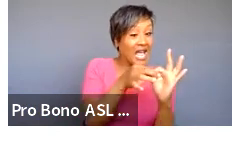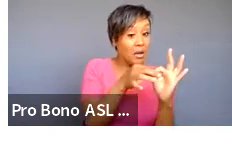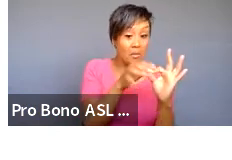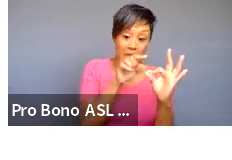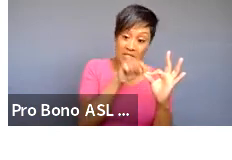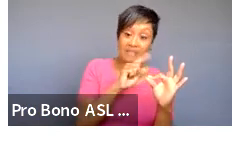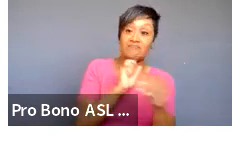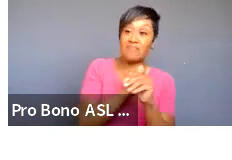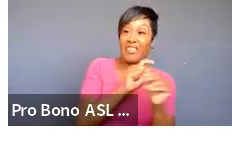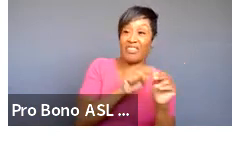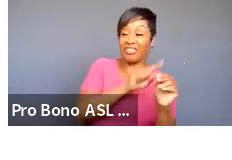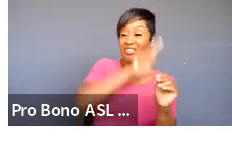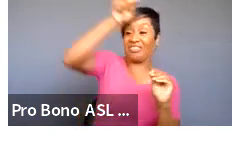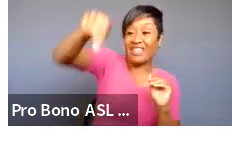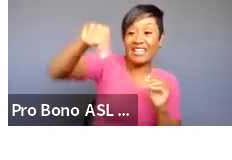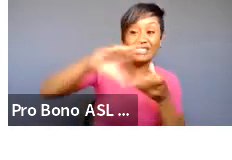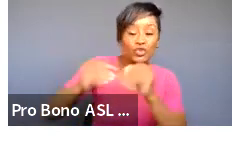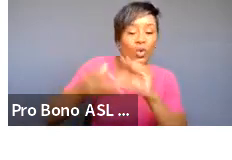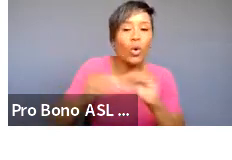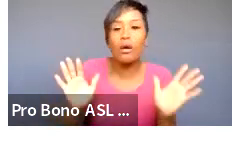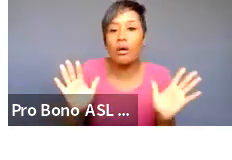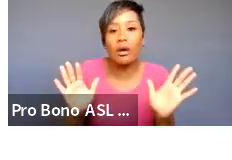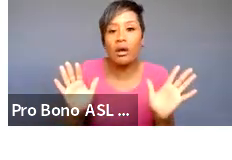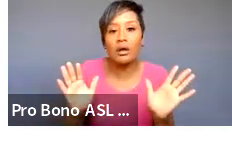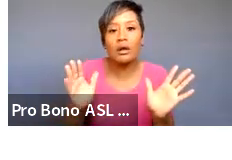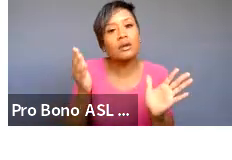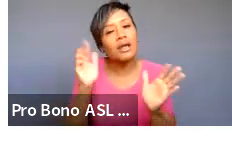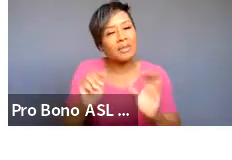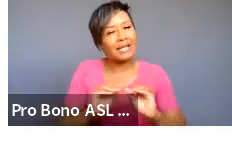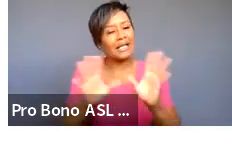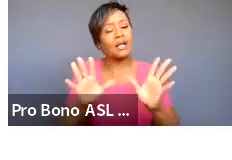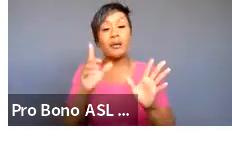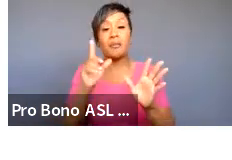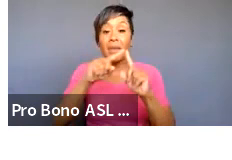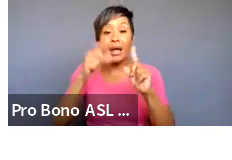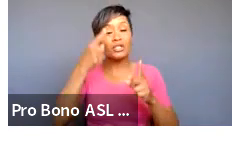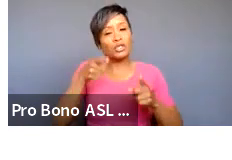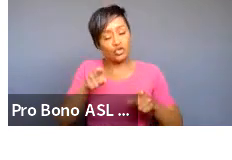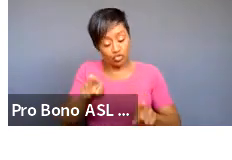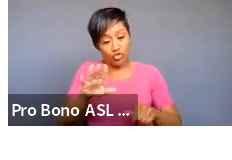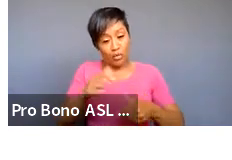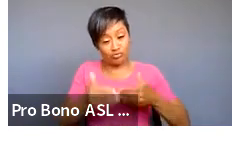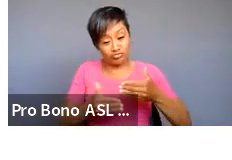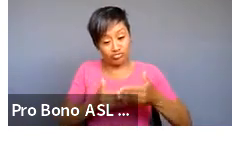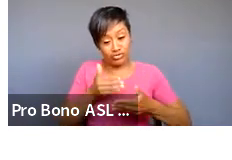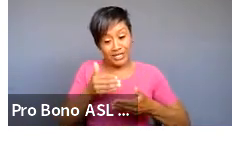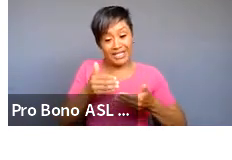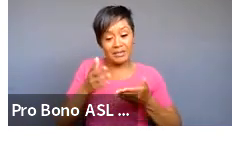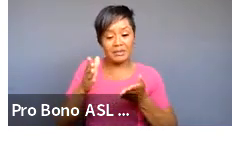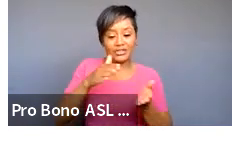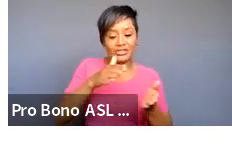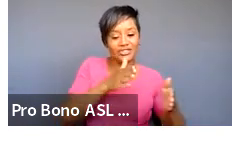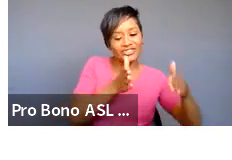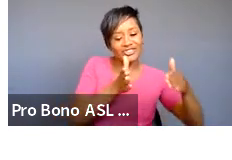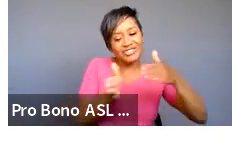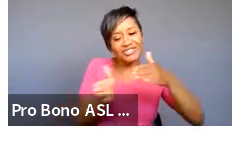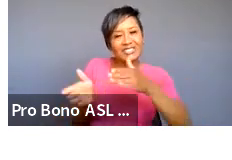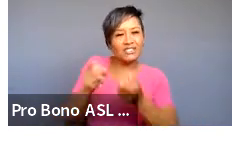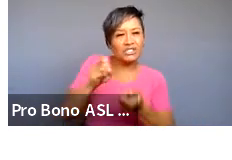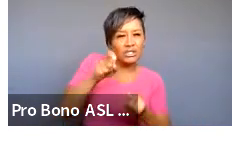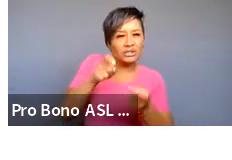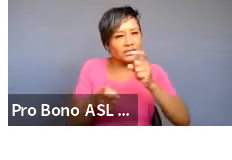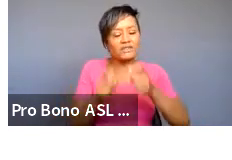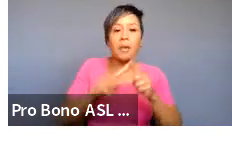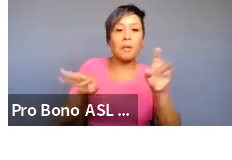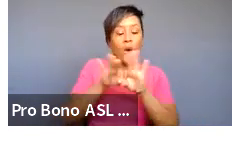story so being very clear on it and that can shift right that can shift as you go through process but um getting a hold of the story